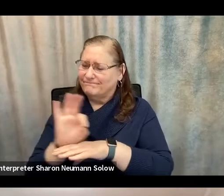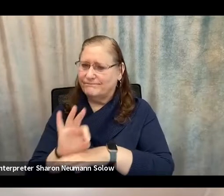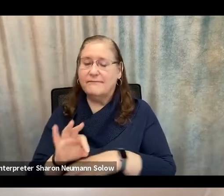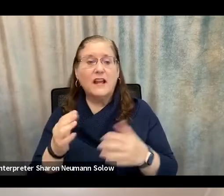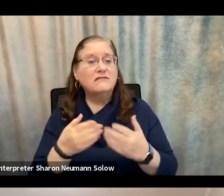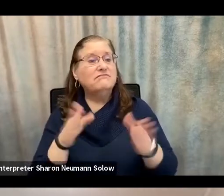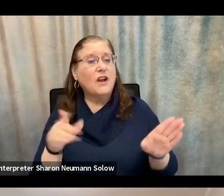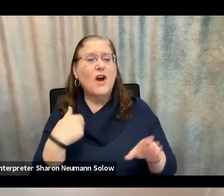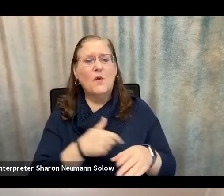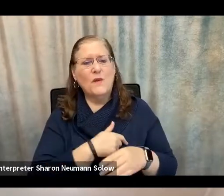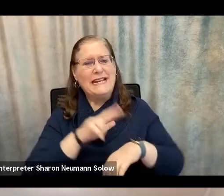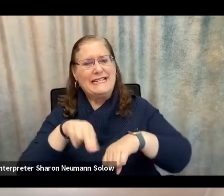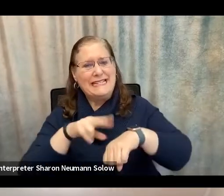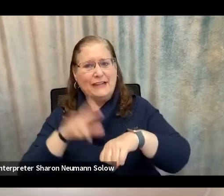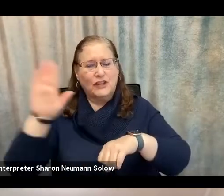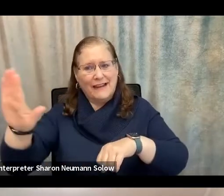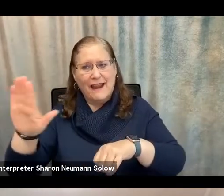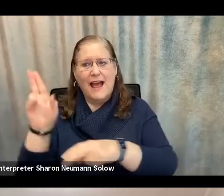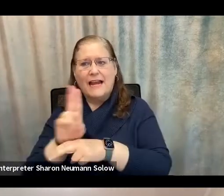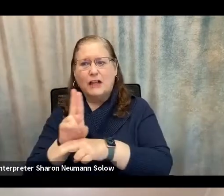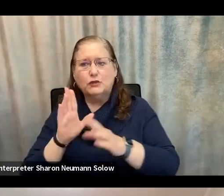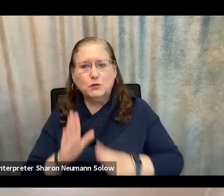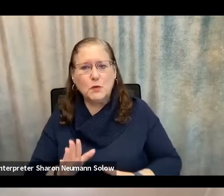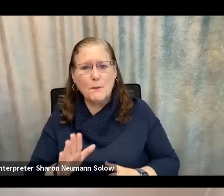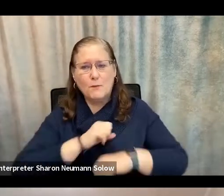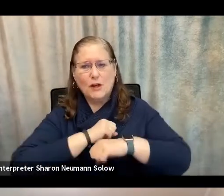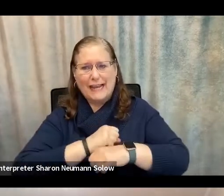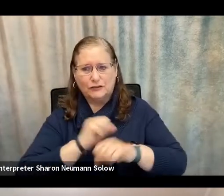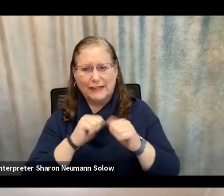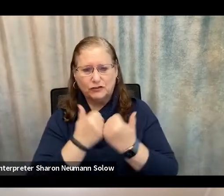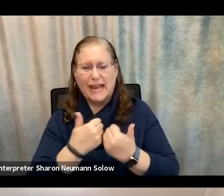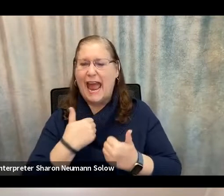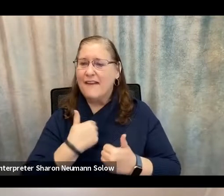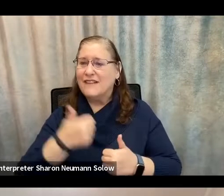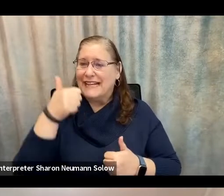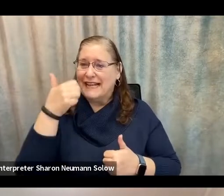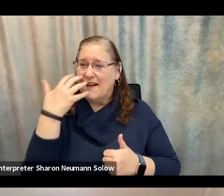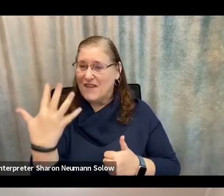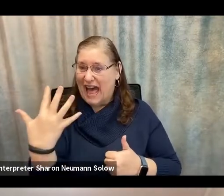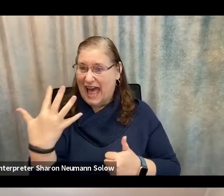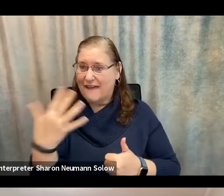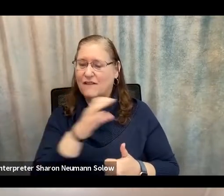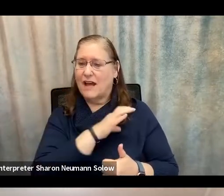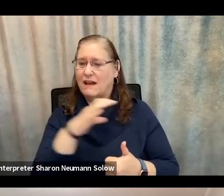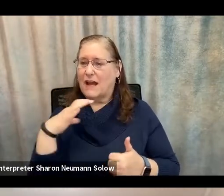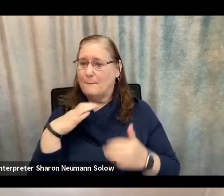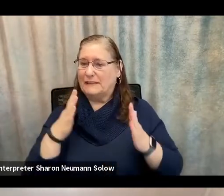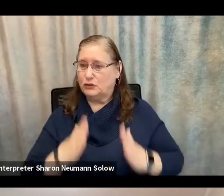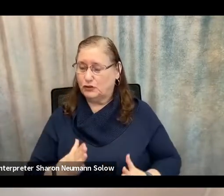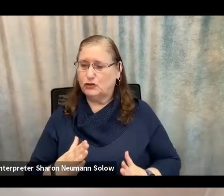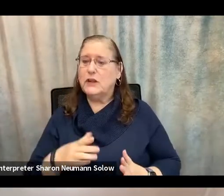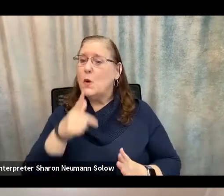protection agency. The commission is headed by five commissioners who are presidentially appointed and confirmed by the Senate,